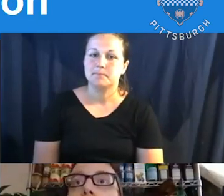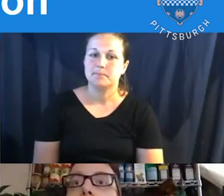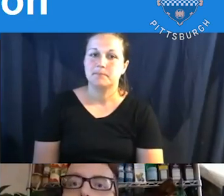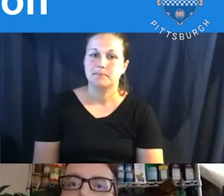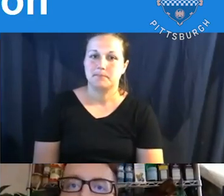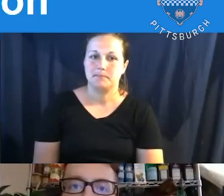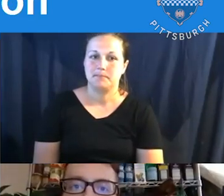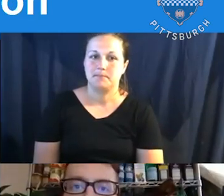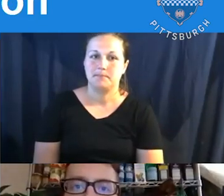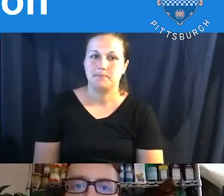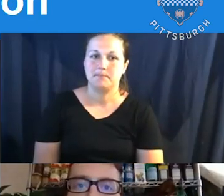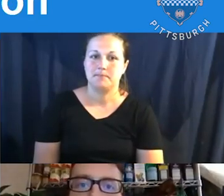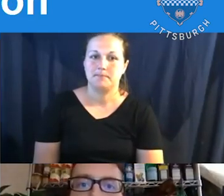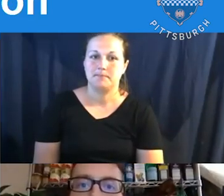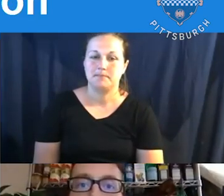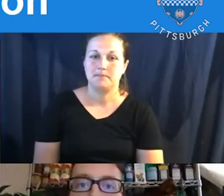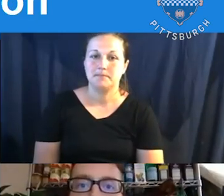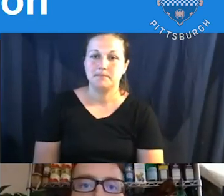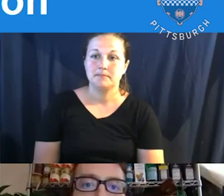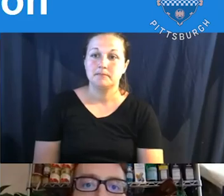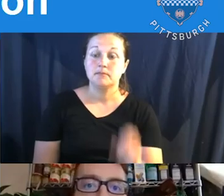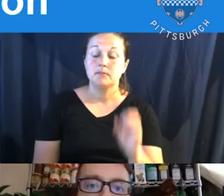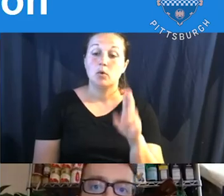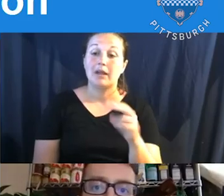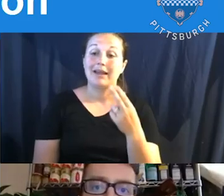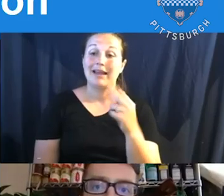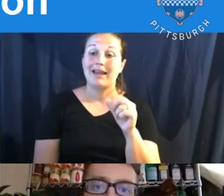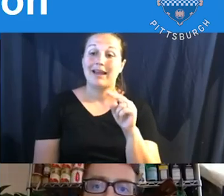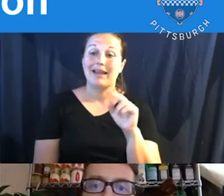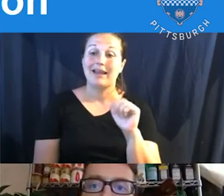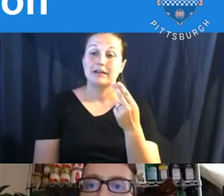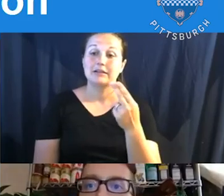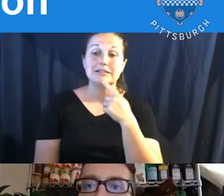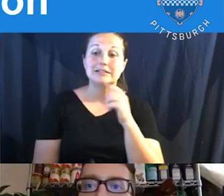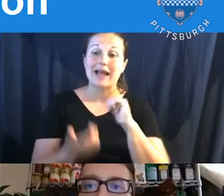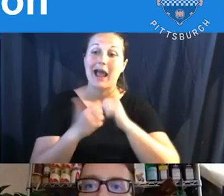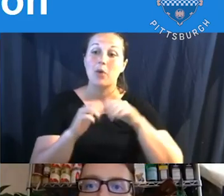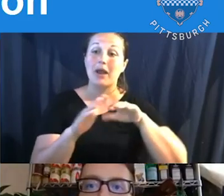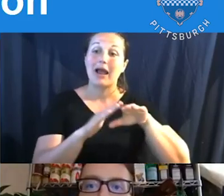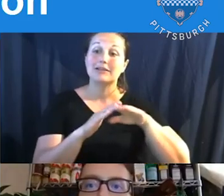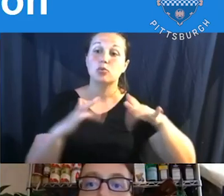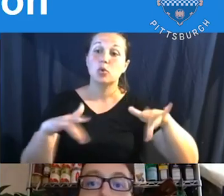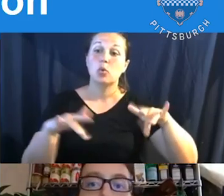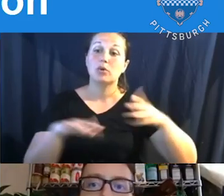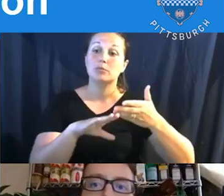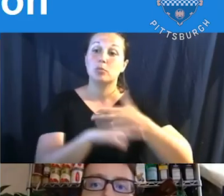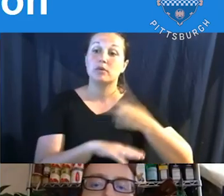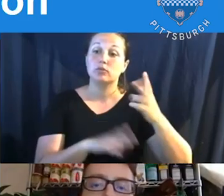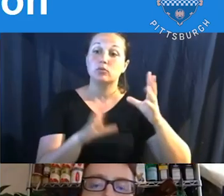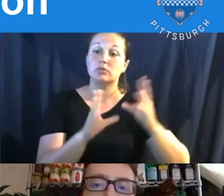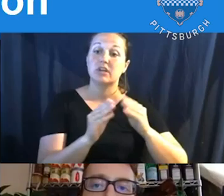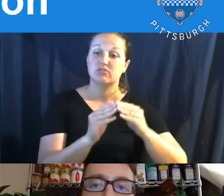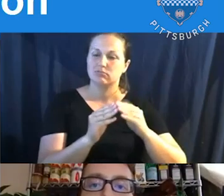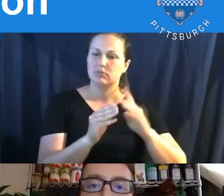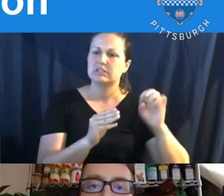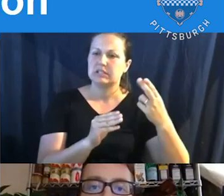All right. Hannah asked, how can we access the recordings of the previous two sessions? Um, Leah answered it in the chat, but